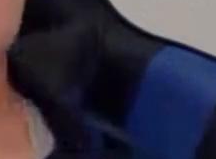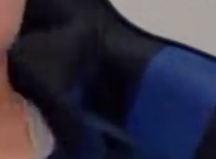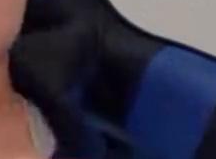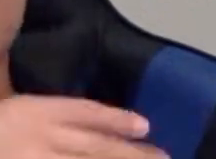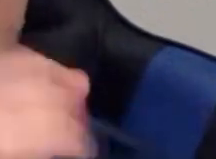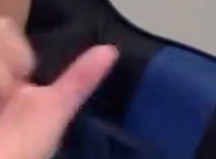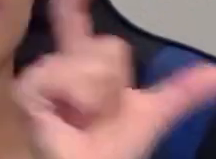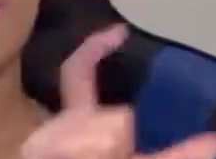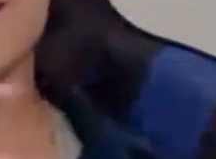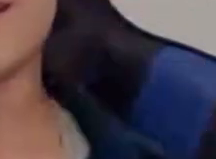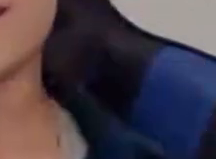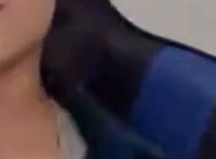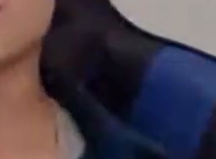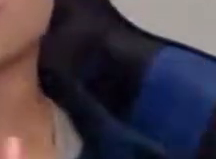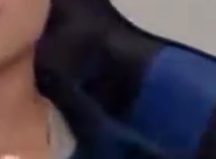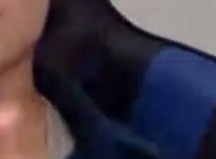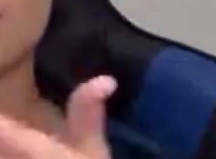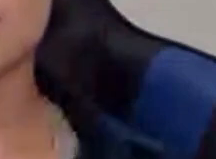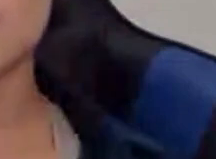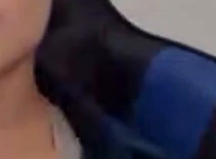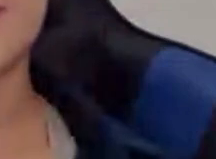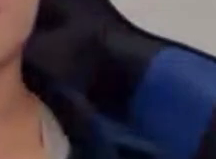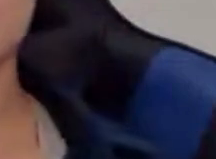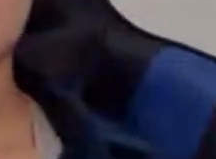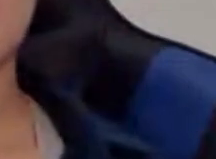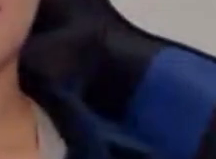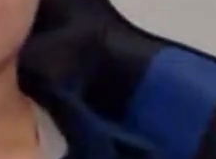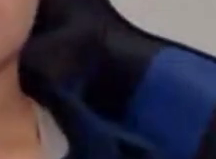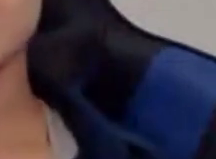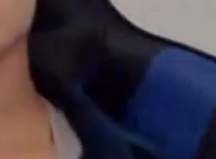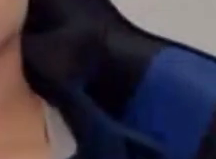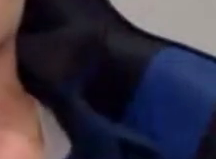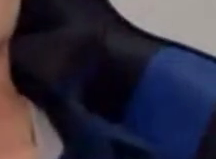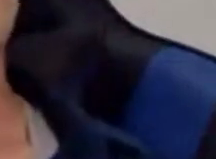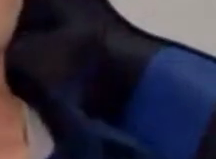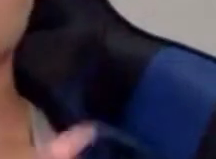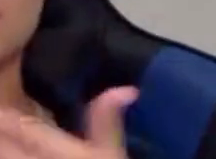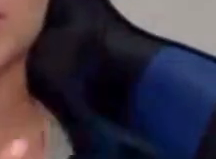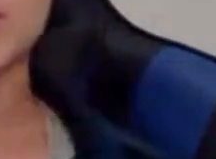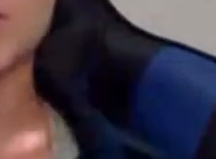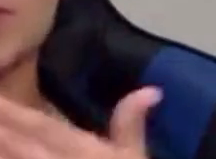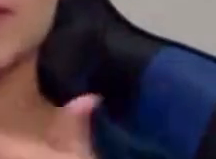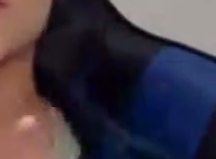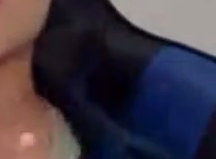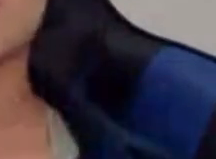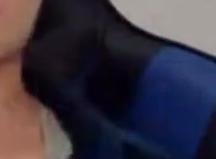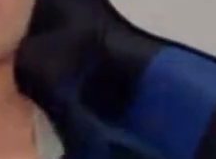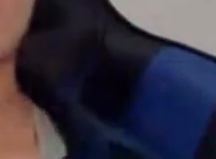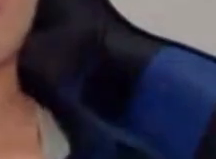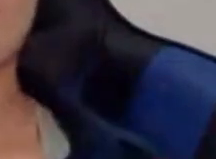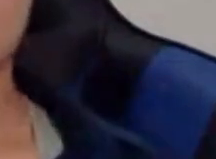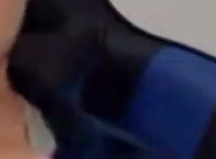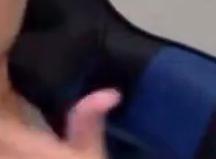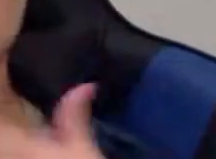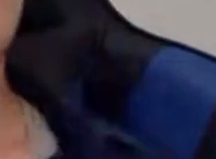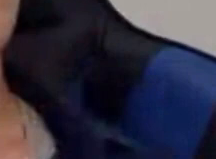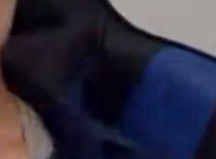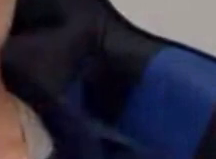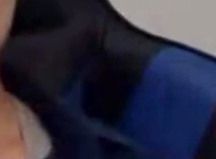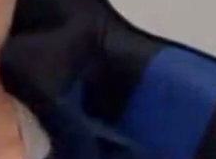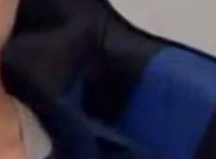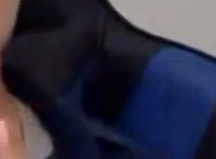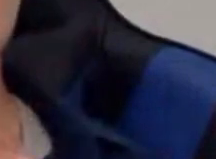We're doing a part two to this presentation, which will be a panel of organizers and